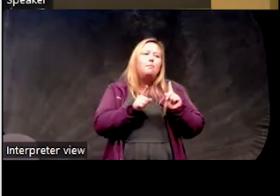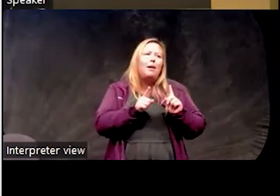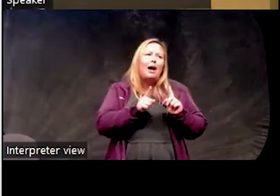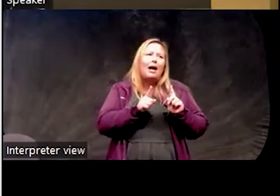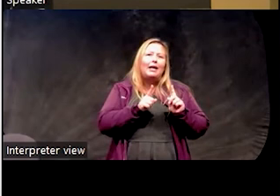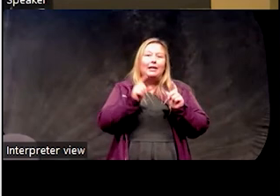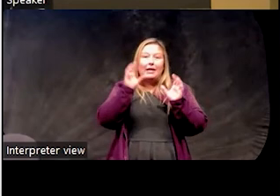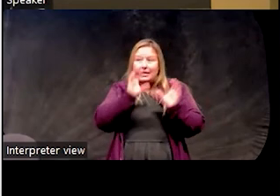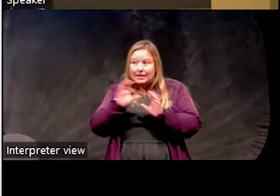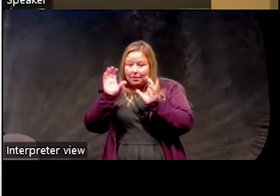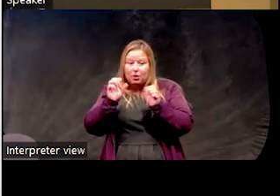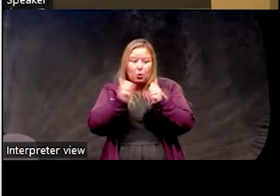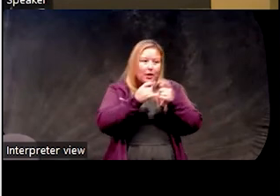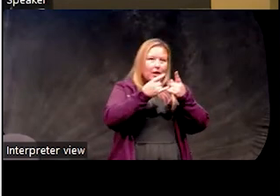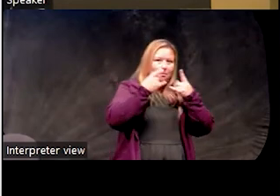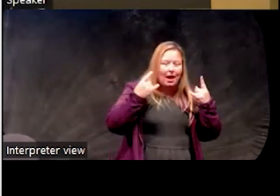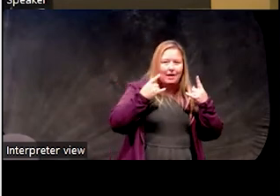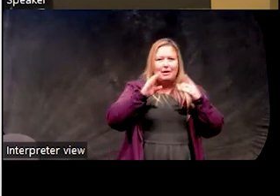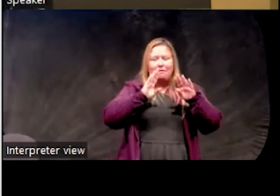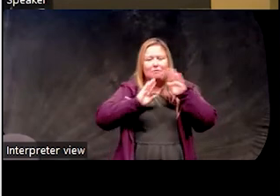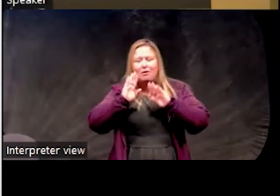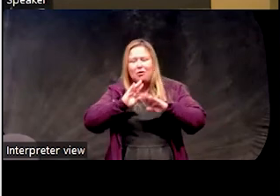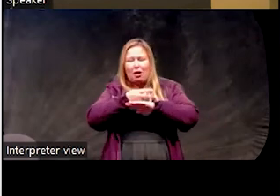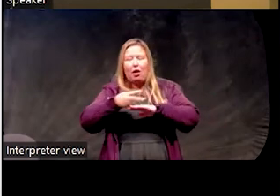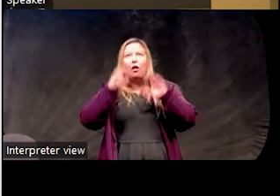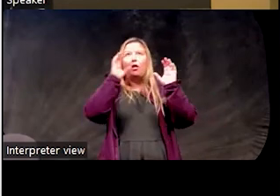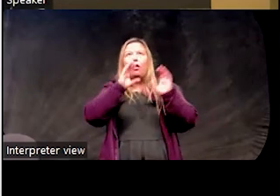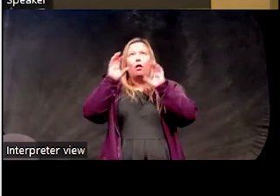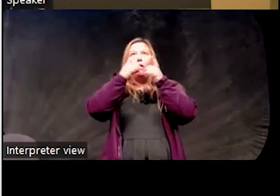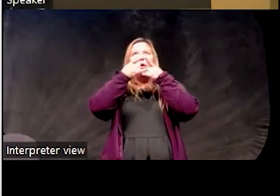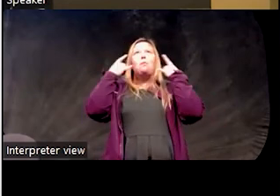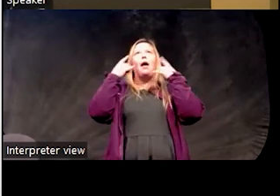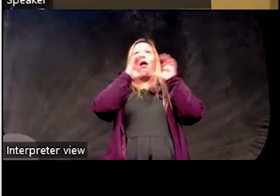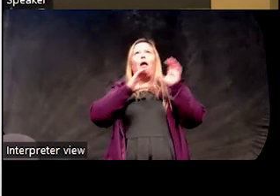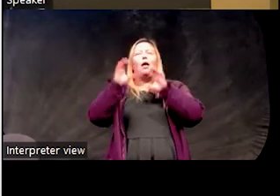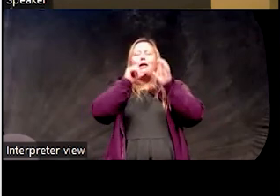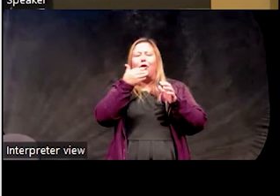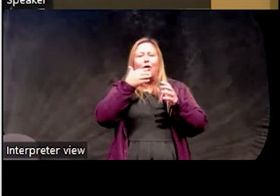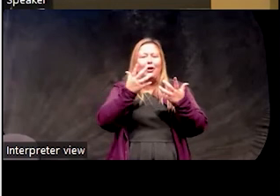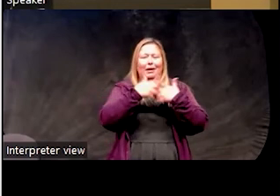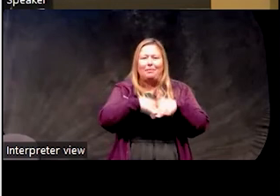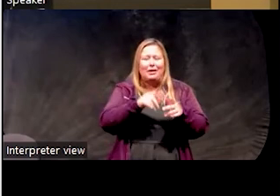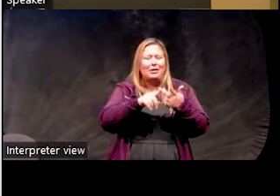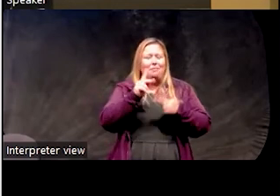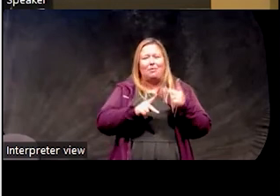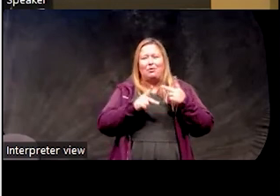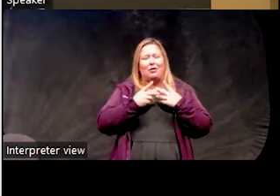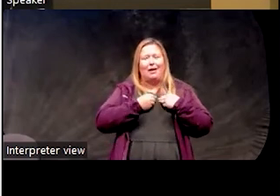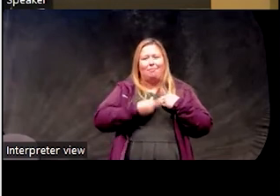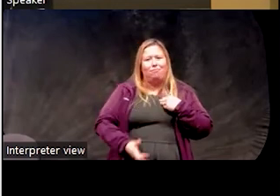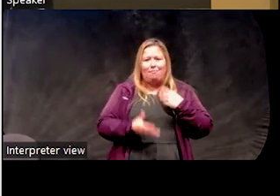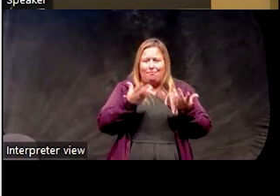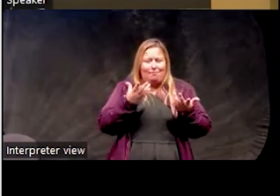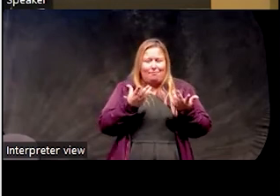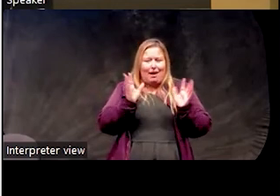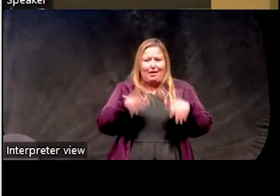imagine combining a mask with frustration of laying awake in bed for hours is not a good combination. And oftentimes people will get super discouraged just about